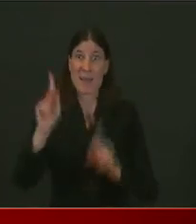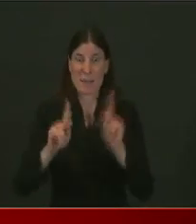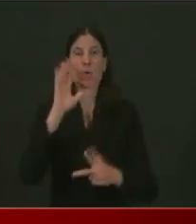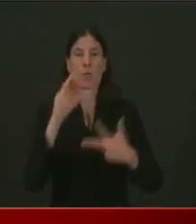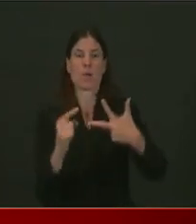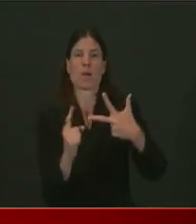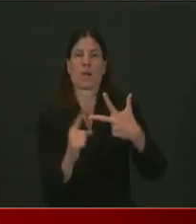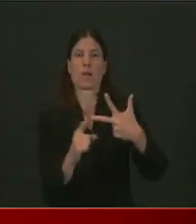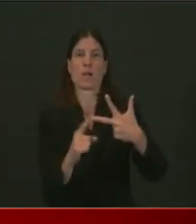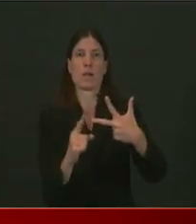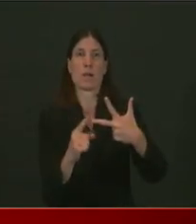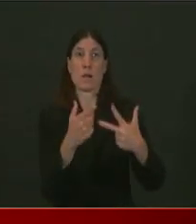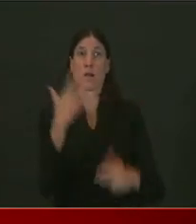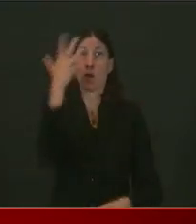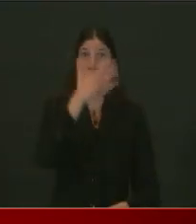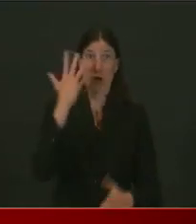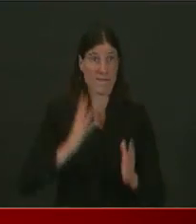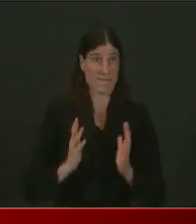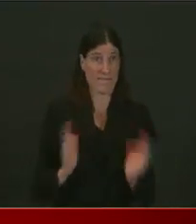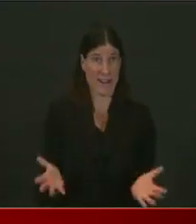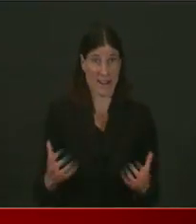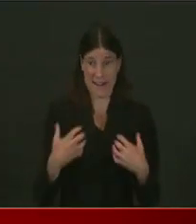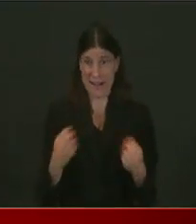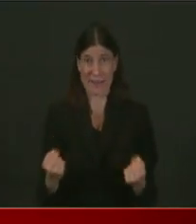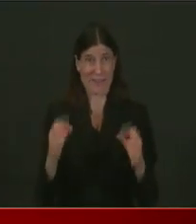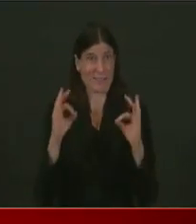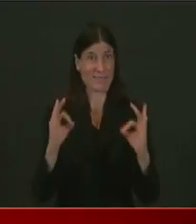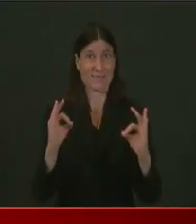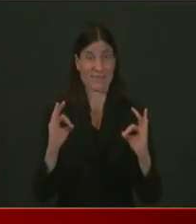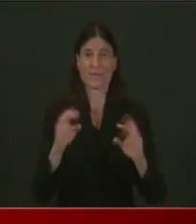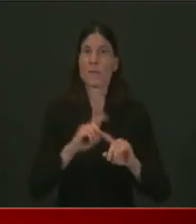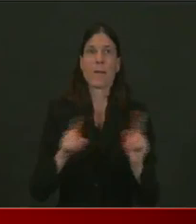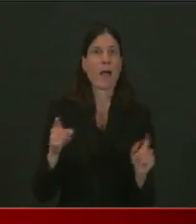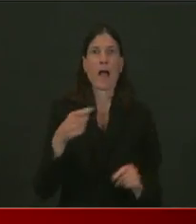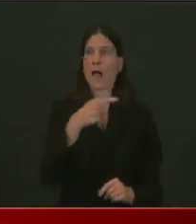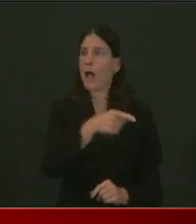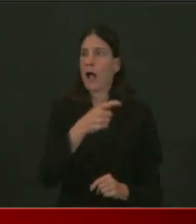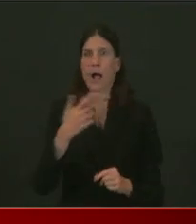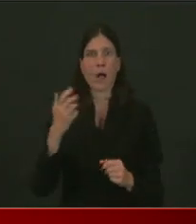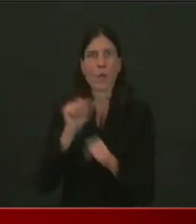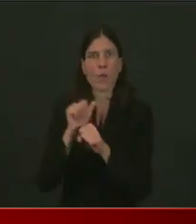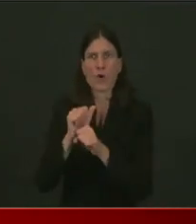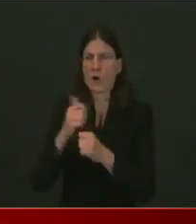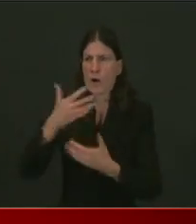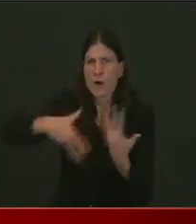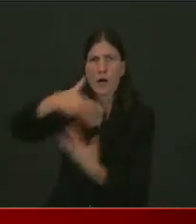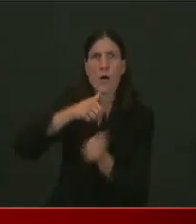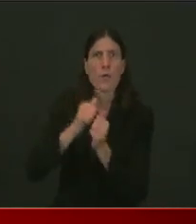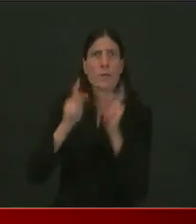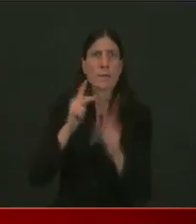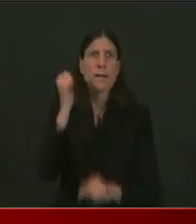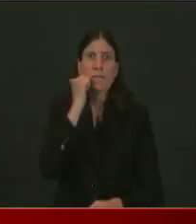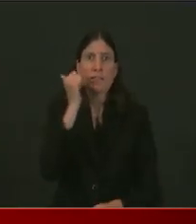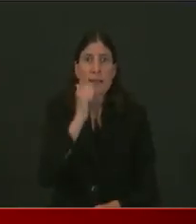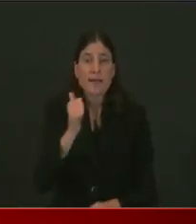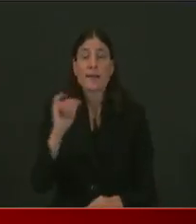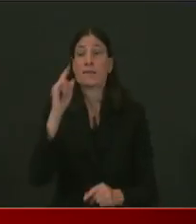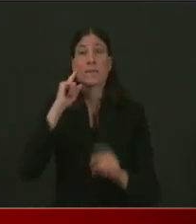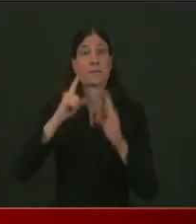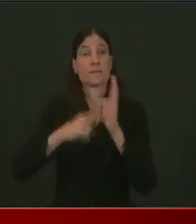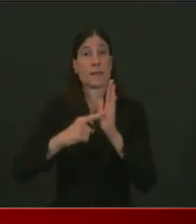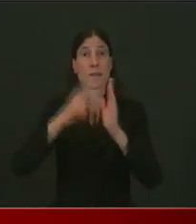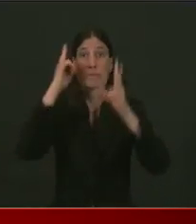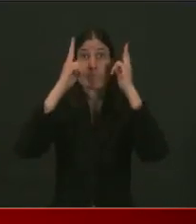Folks that work in a hair salon, barbers, nail salons, gym employees, tattoo, massage, tanning parlors,